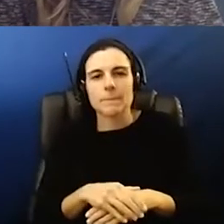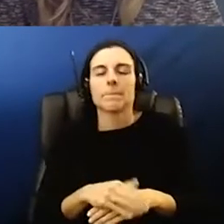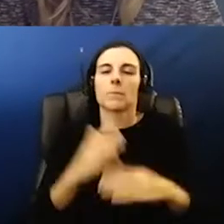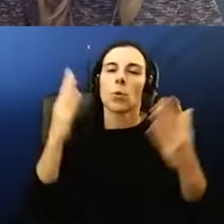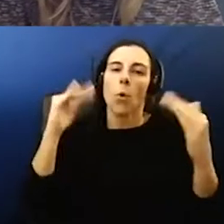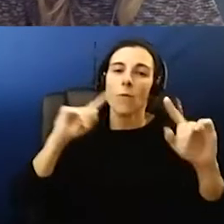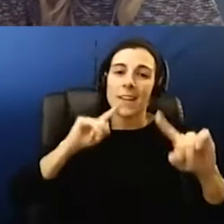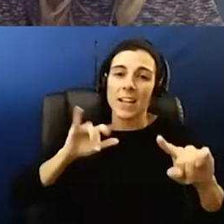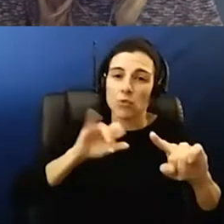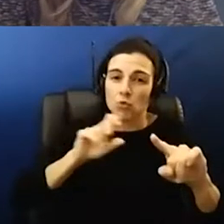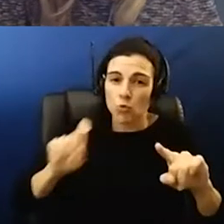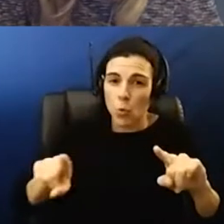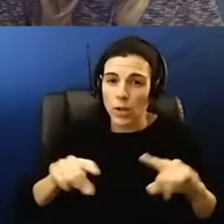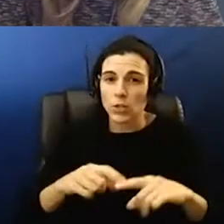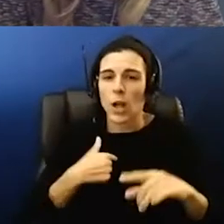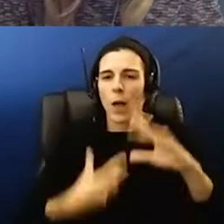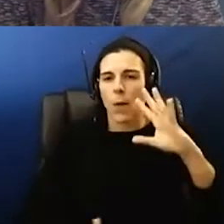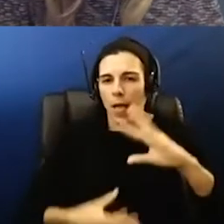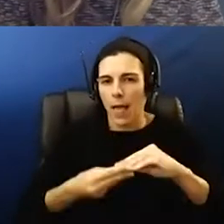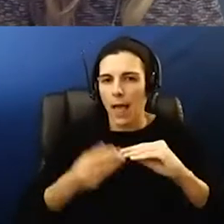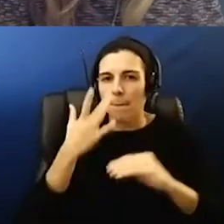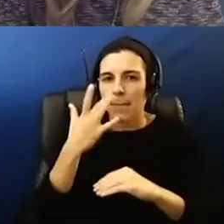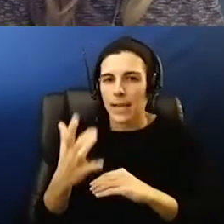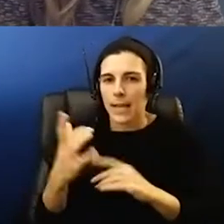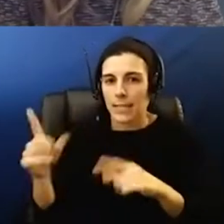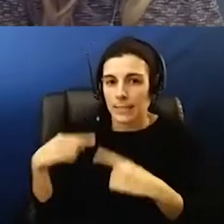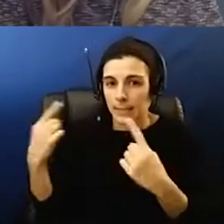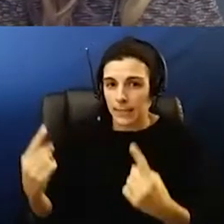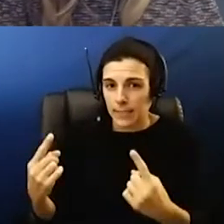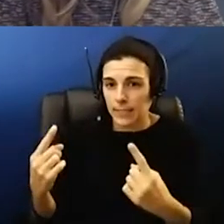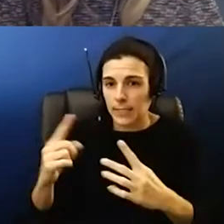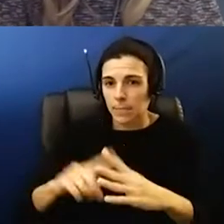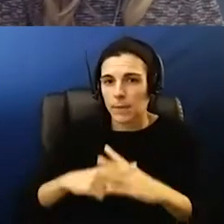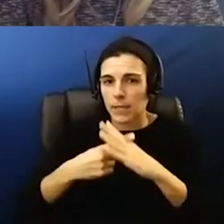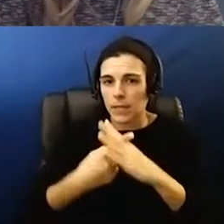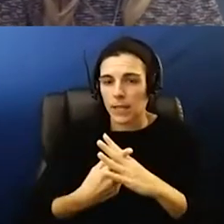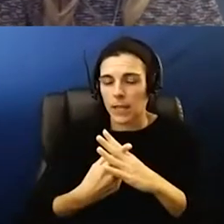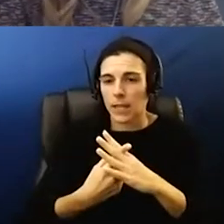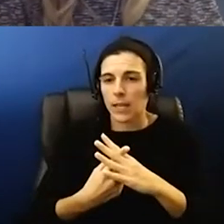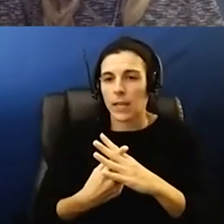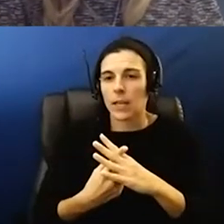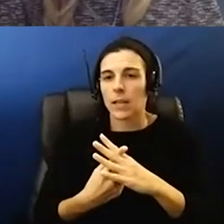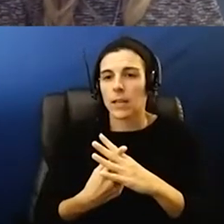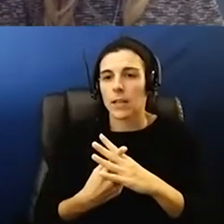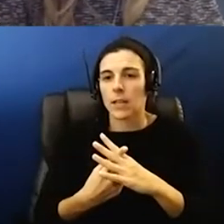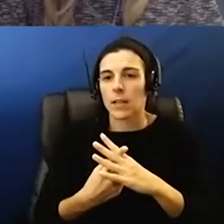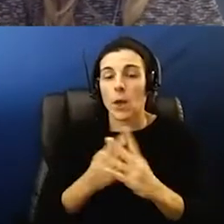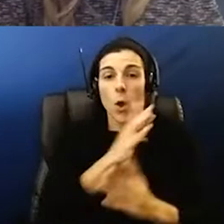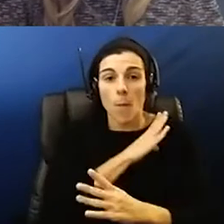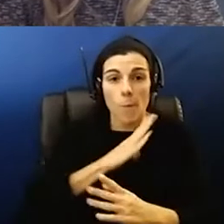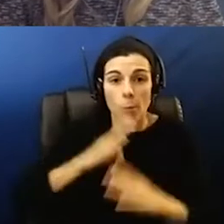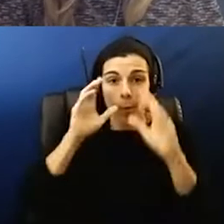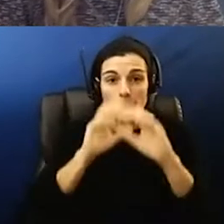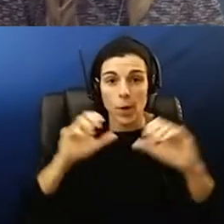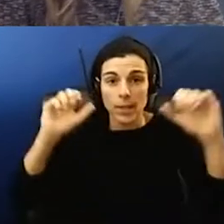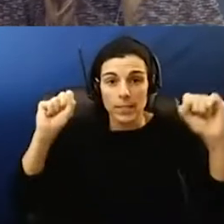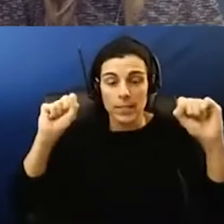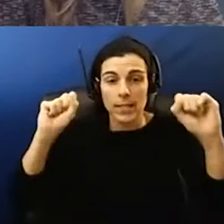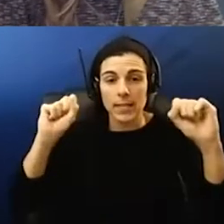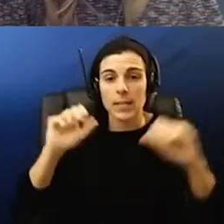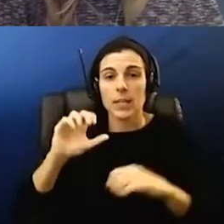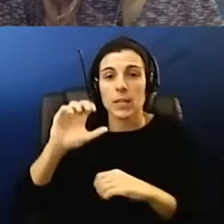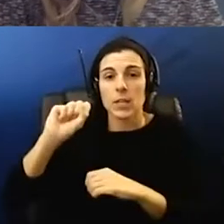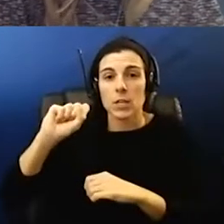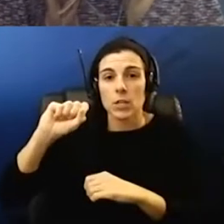question and and we i'll add too that since the beginning of this um both our our board president superintendent have been active